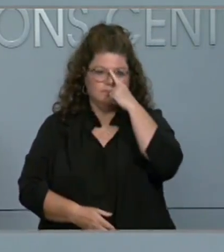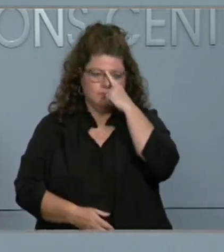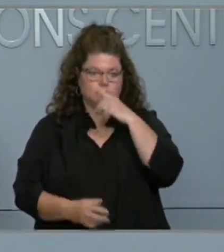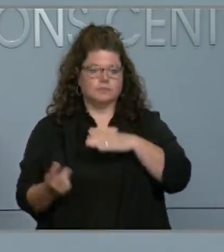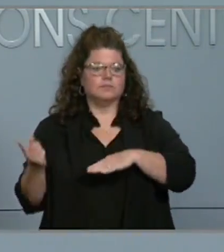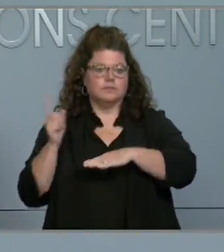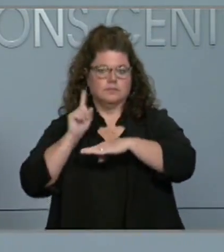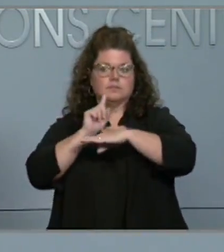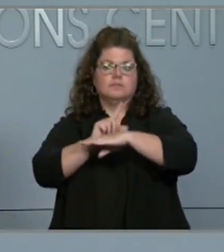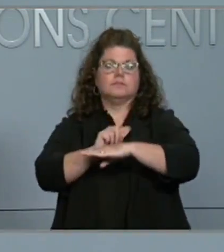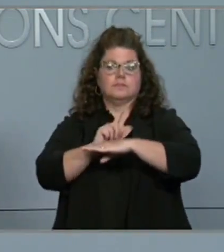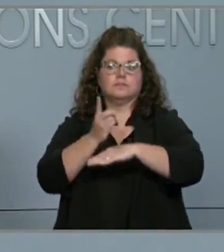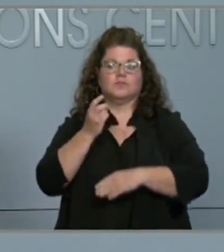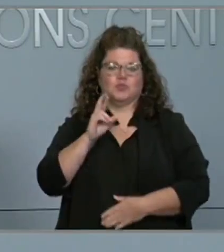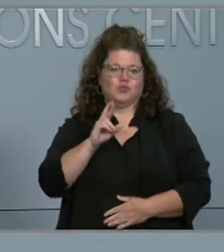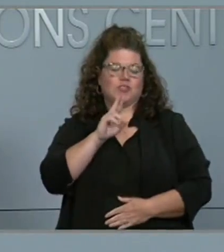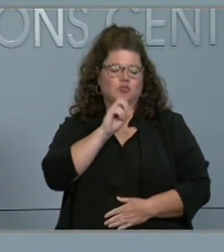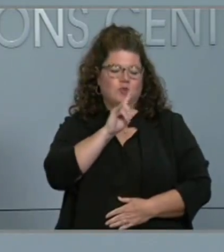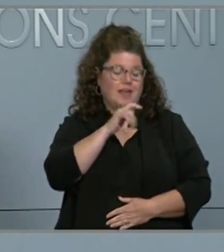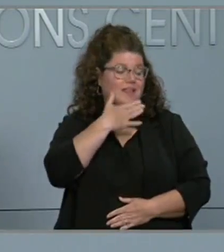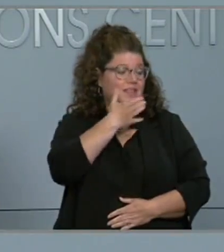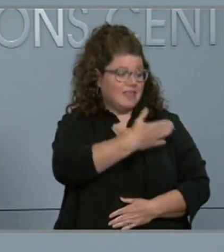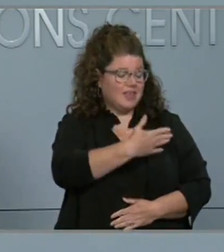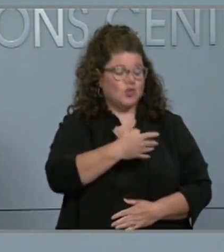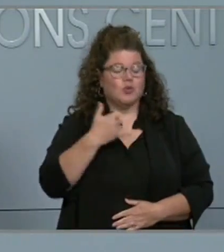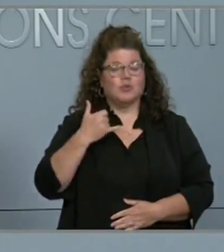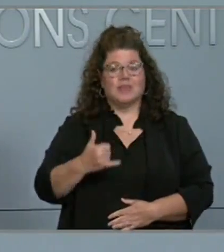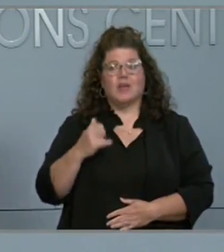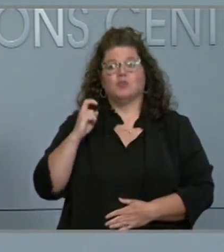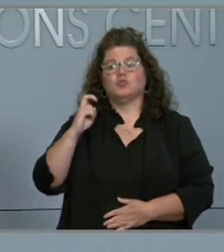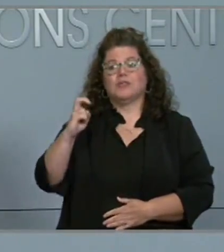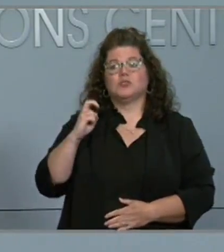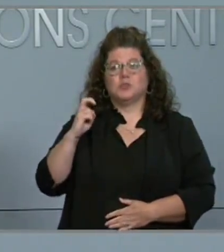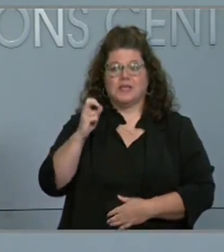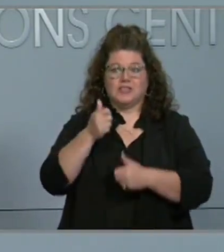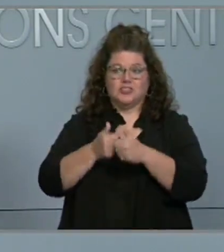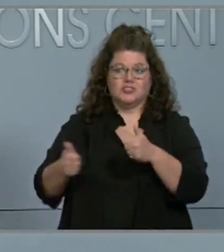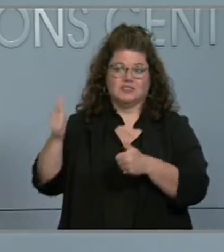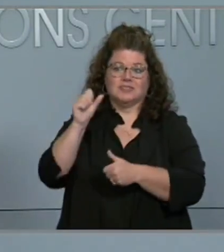Thank you, Director Wray. And now we'll hear from our Transportation Secretary, Eric Boyat.